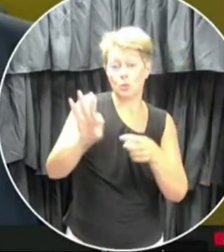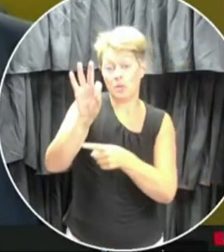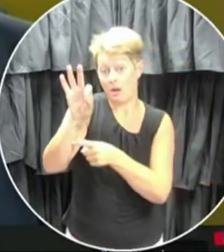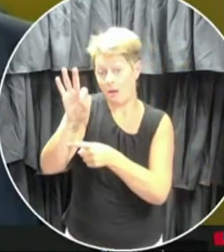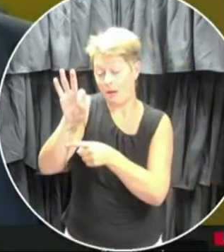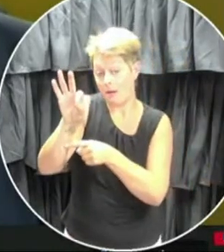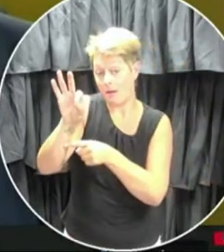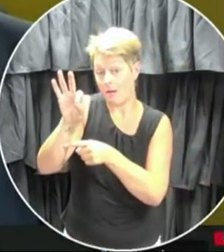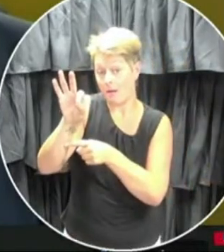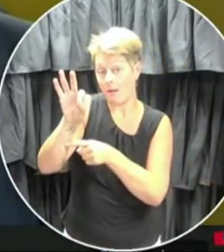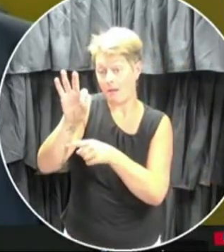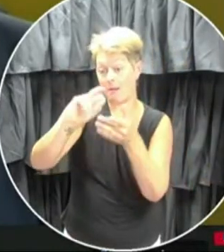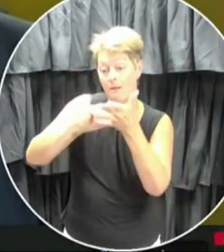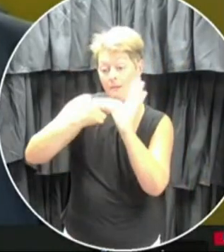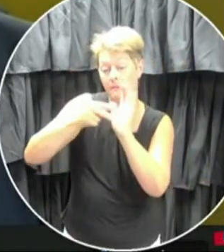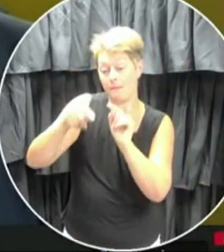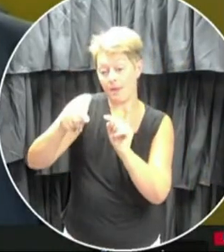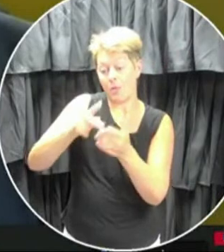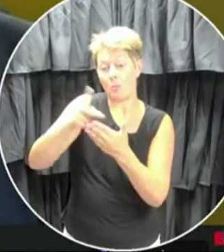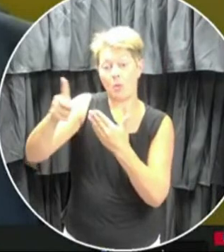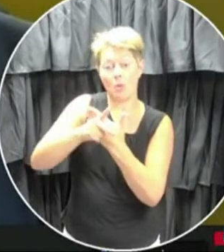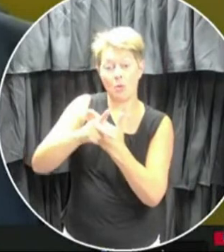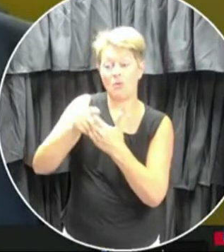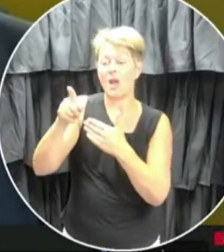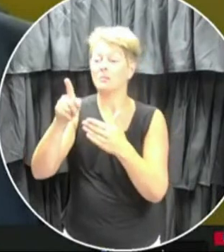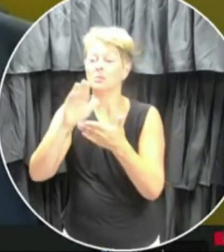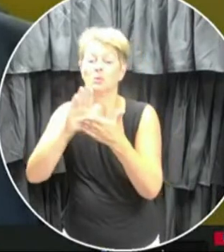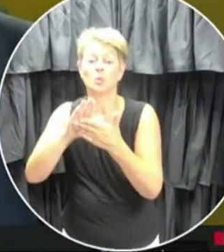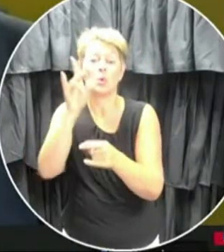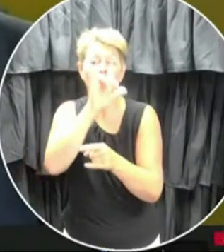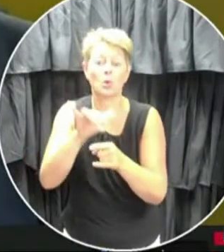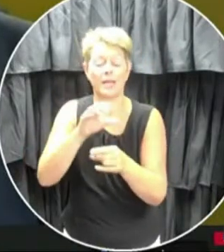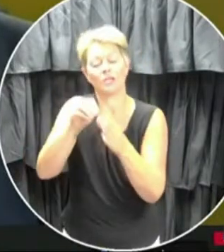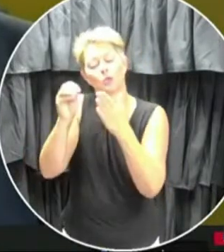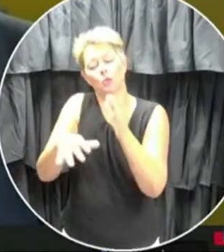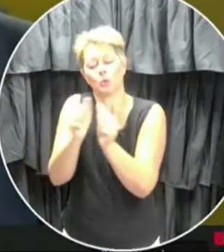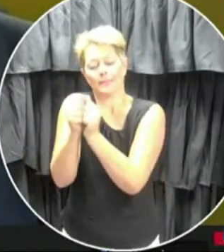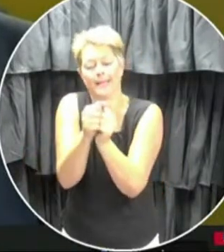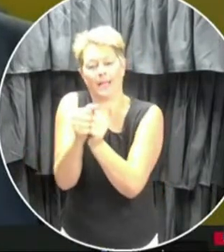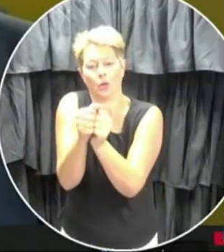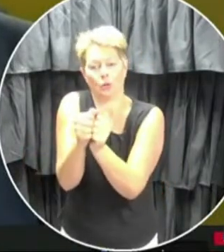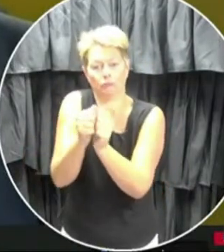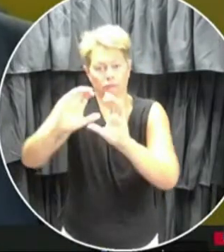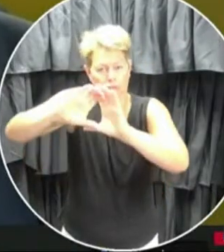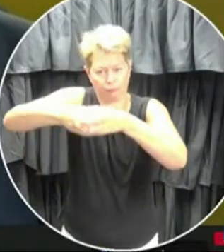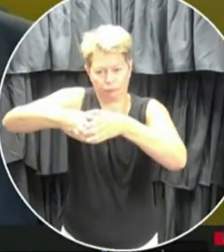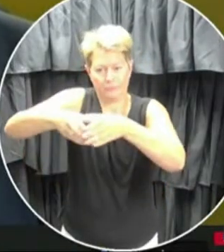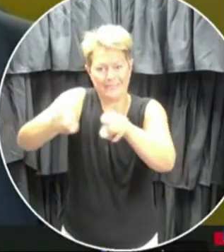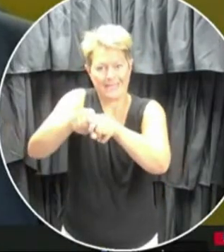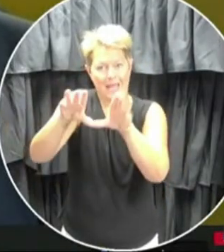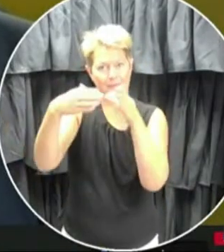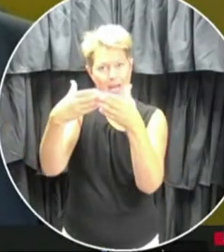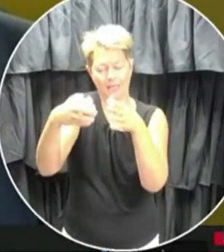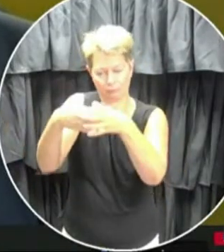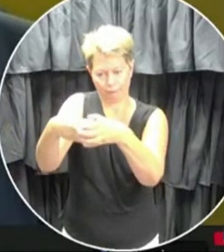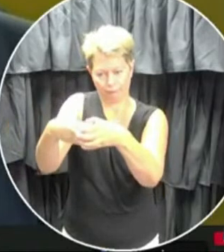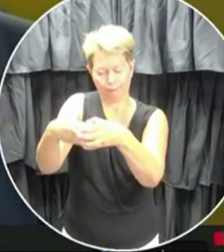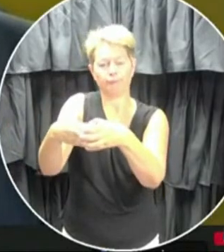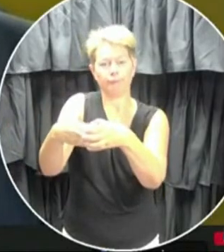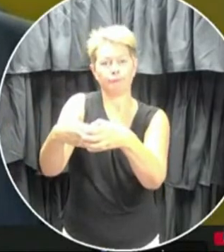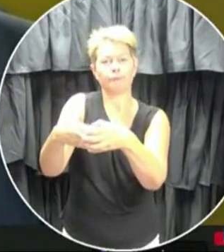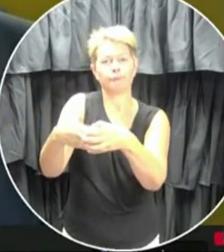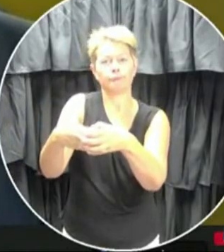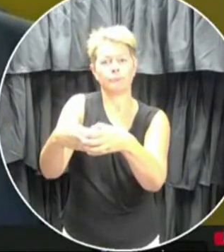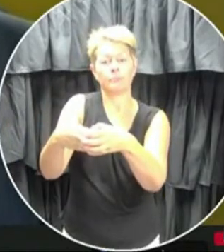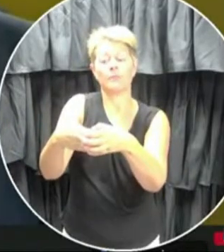again, generally the programming is students are together for those periods of instruction. If we can keep students